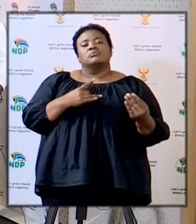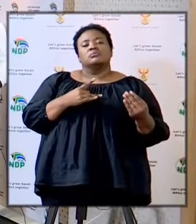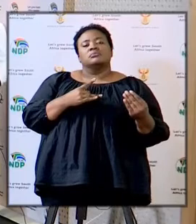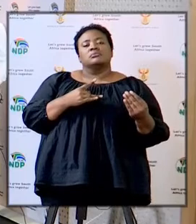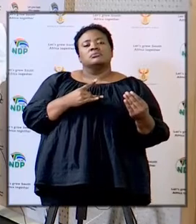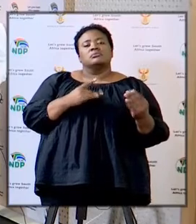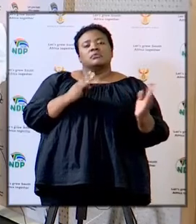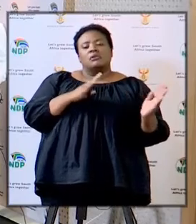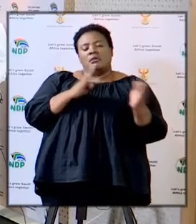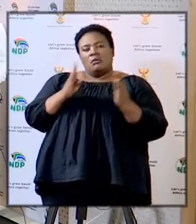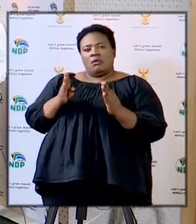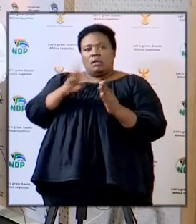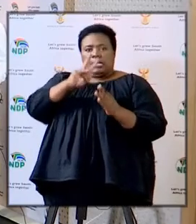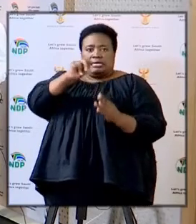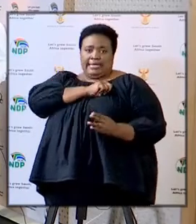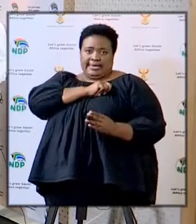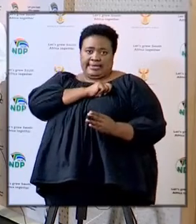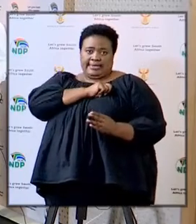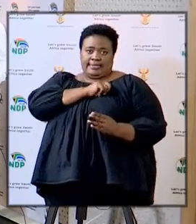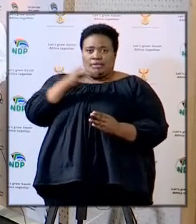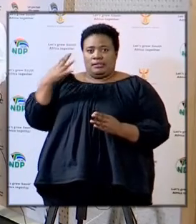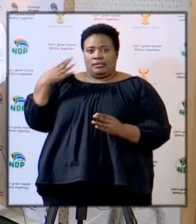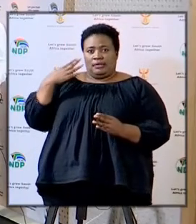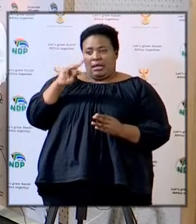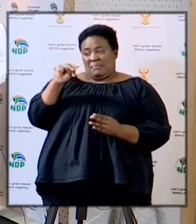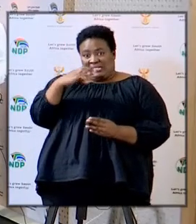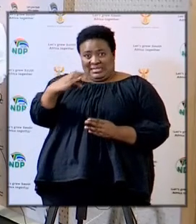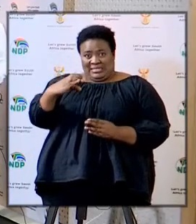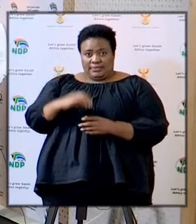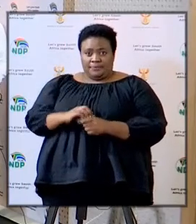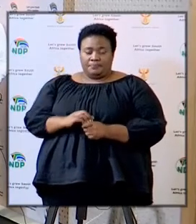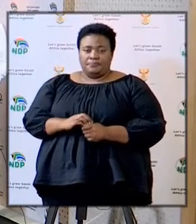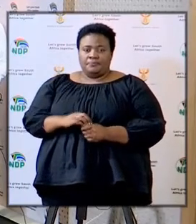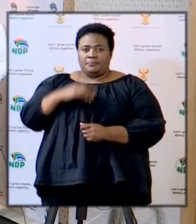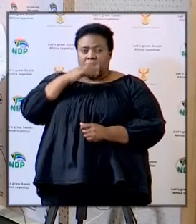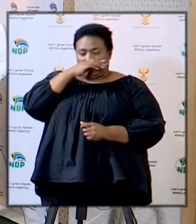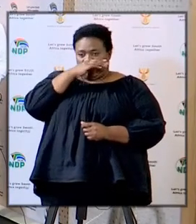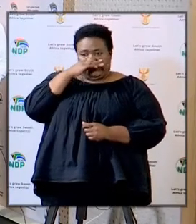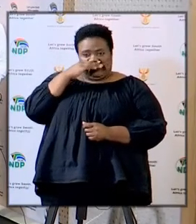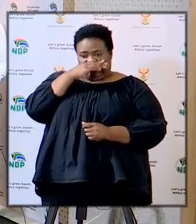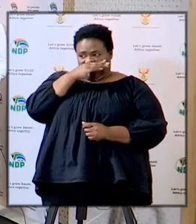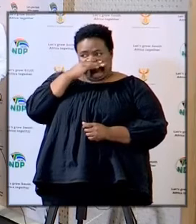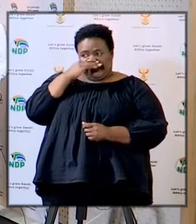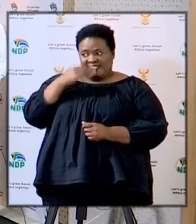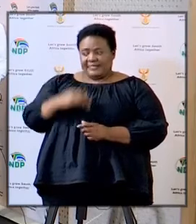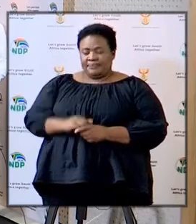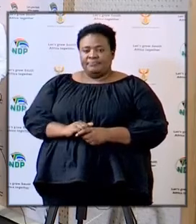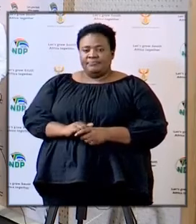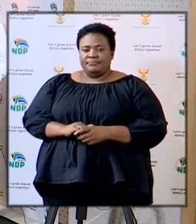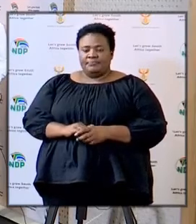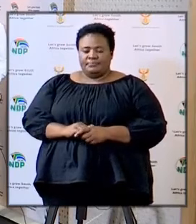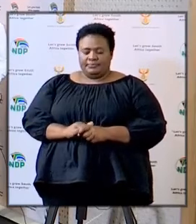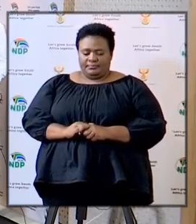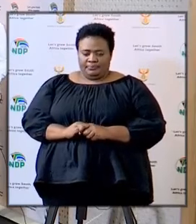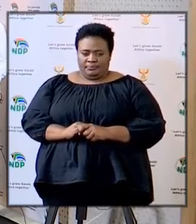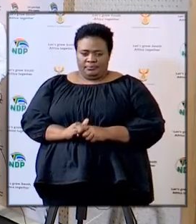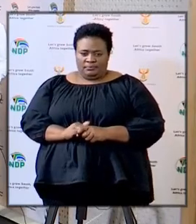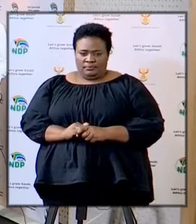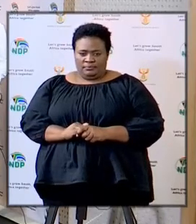to KZN I'm just waiting for their video link KZN please